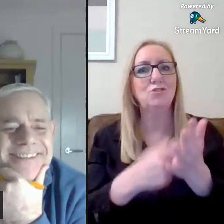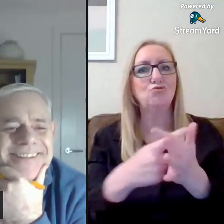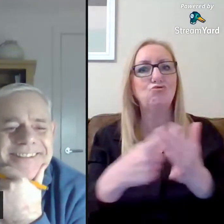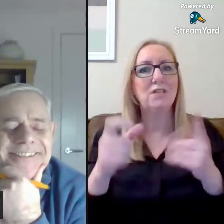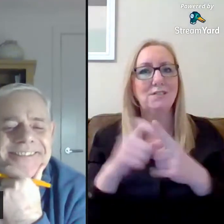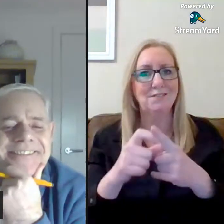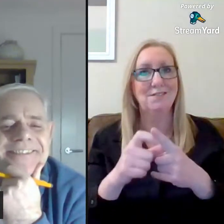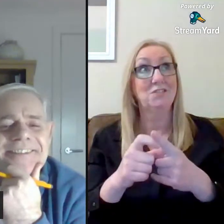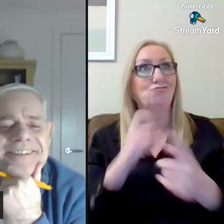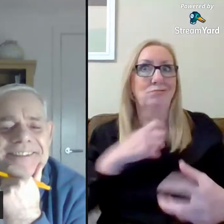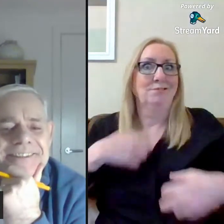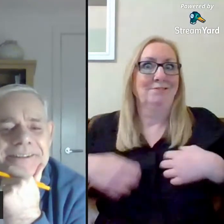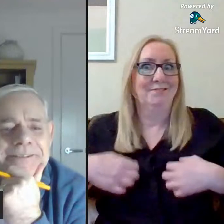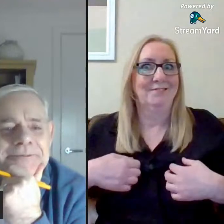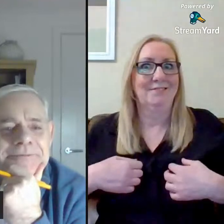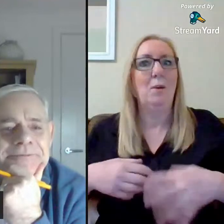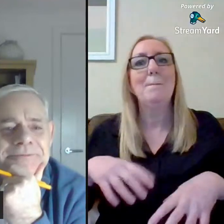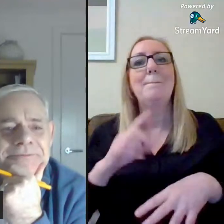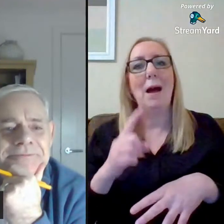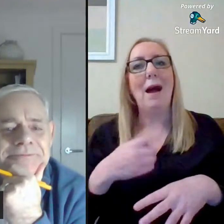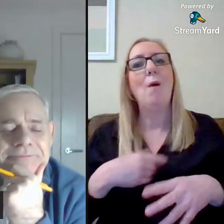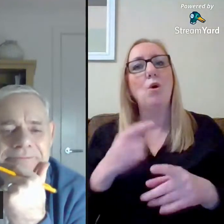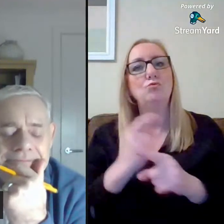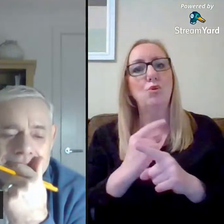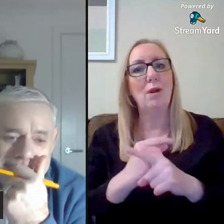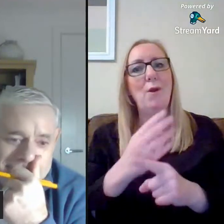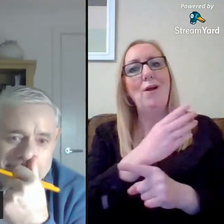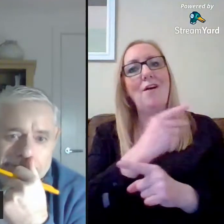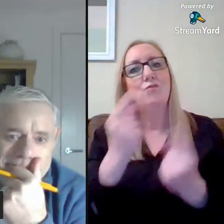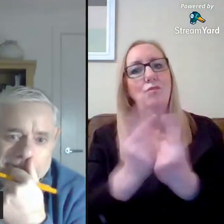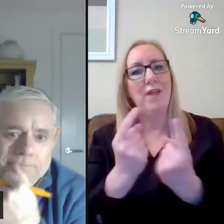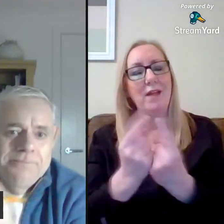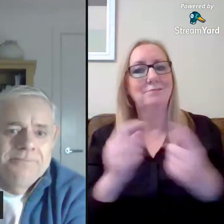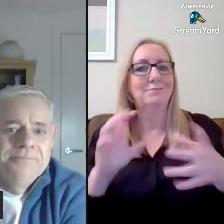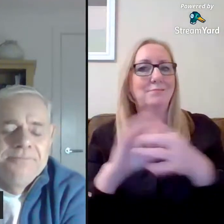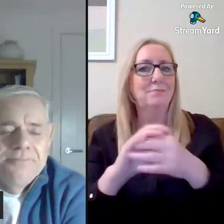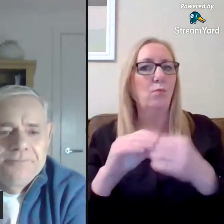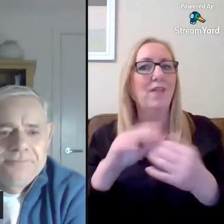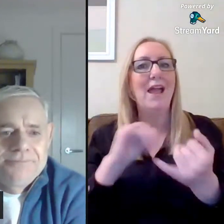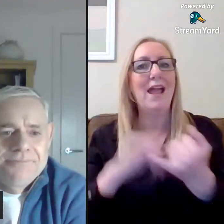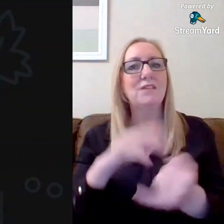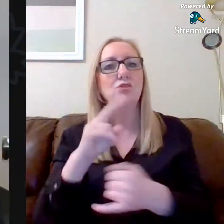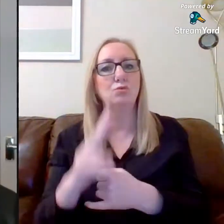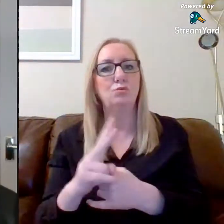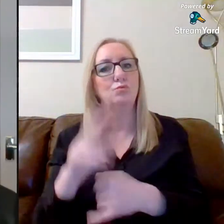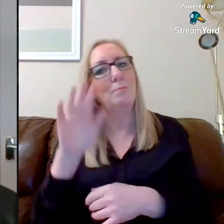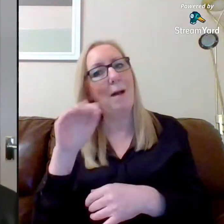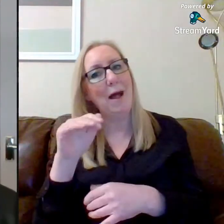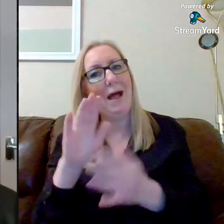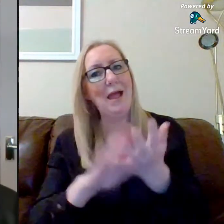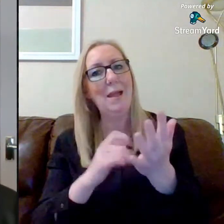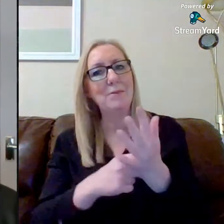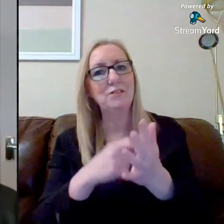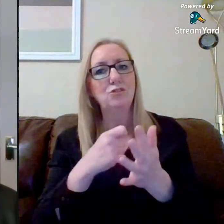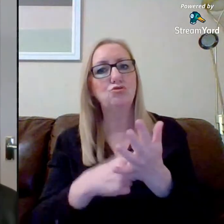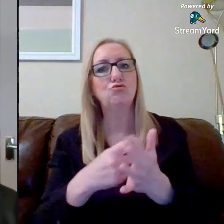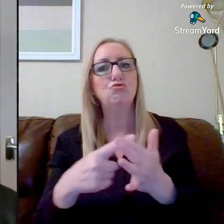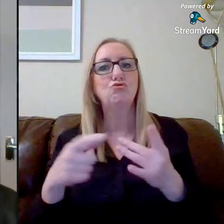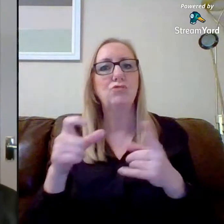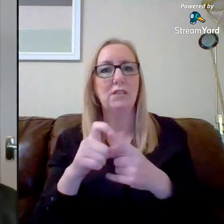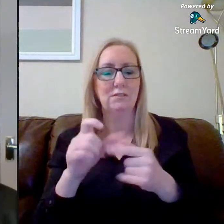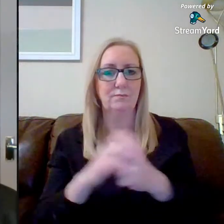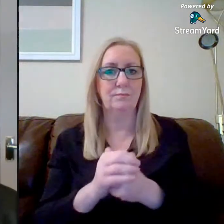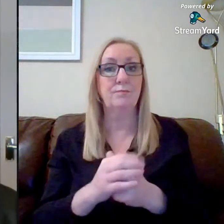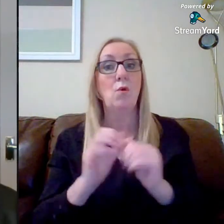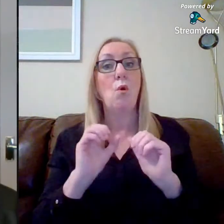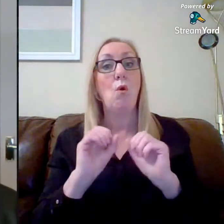go. And I just wanted to talk about a couple of things in relation to S2. So bye for now, Mr. Reid. Okay,